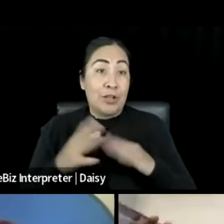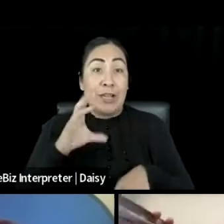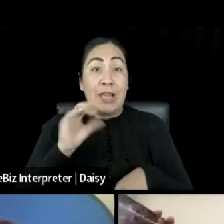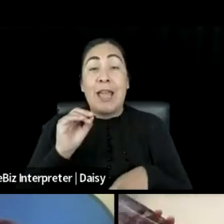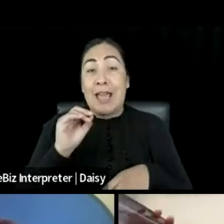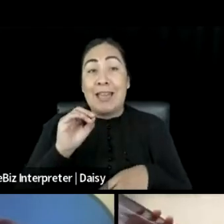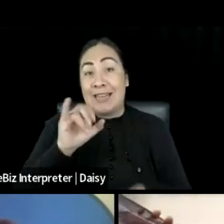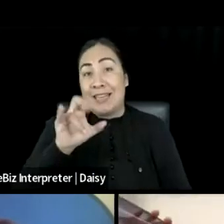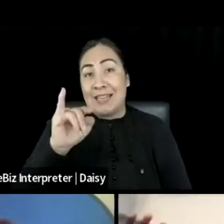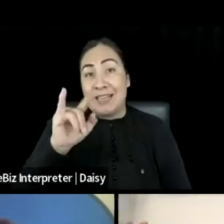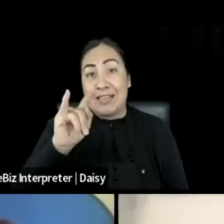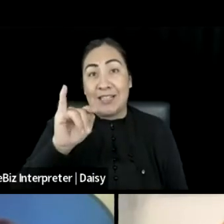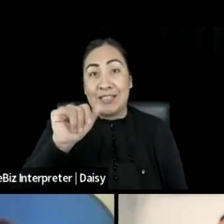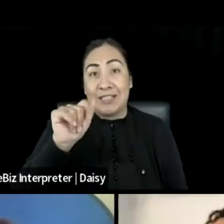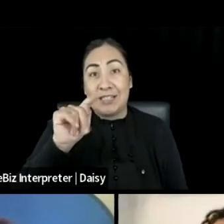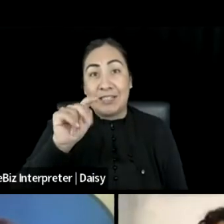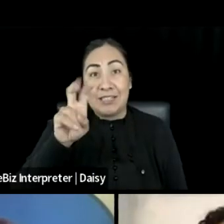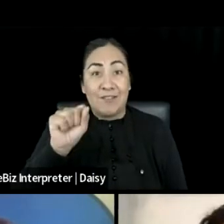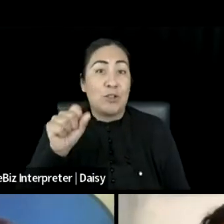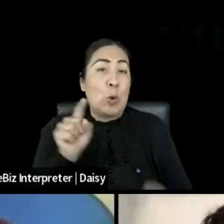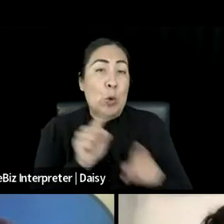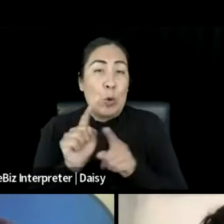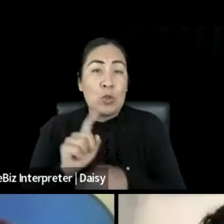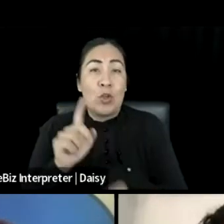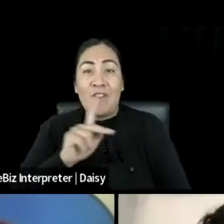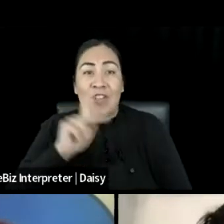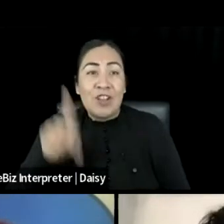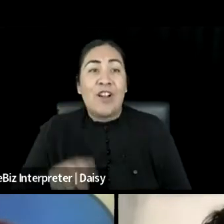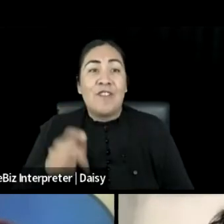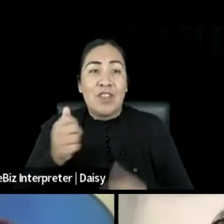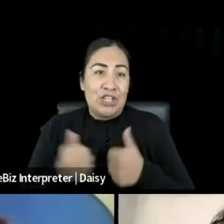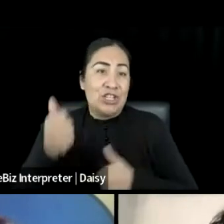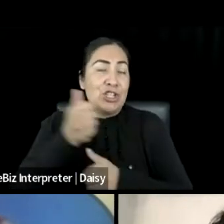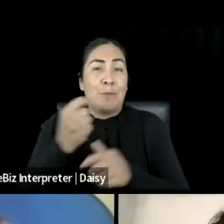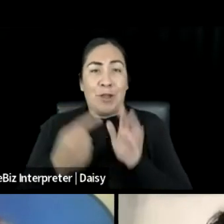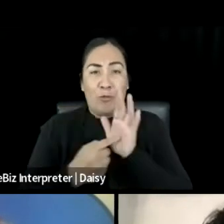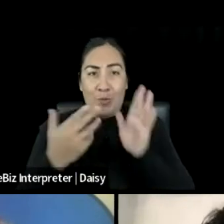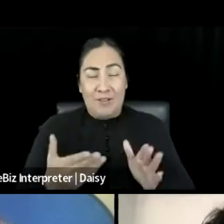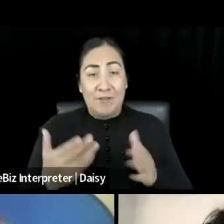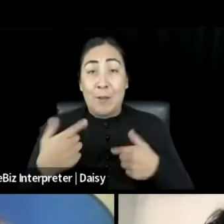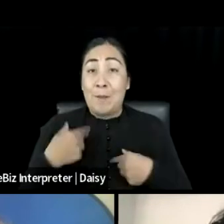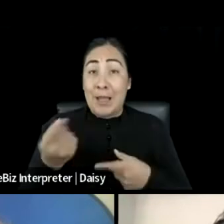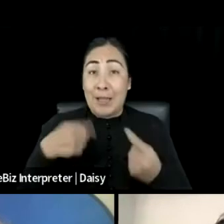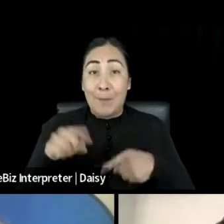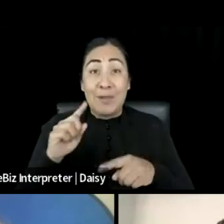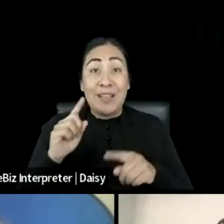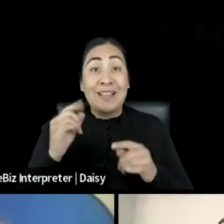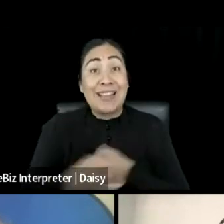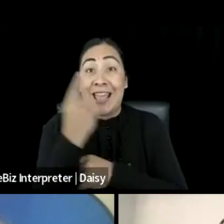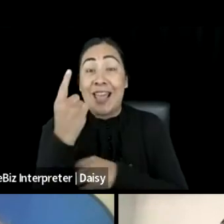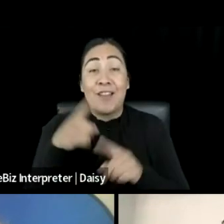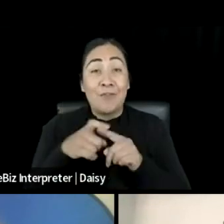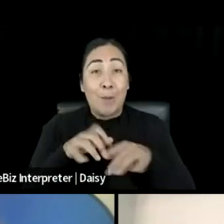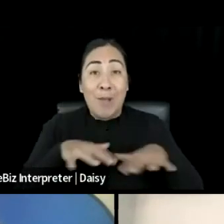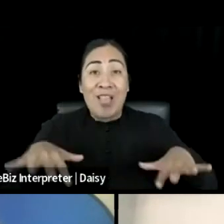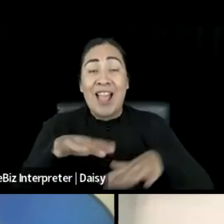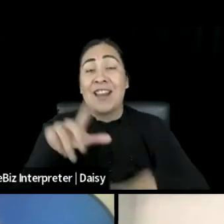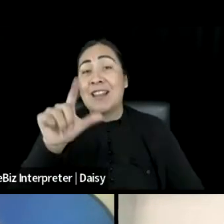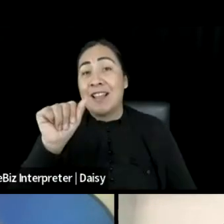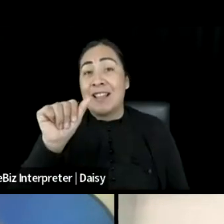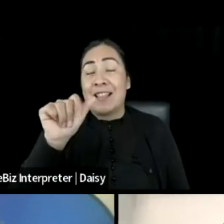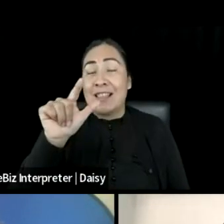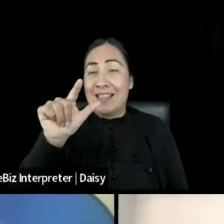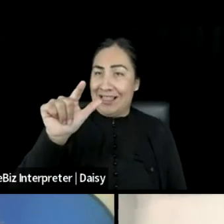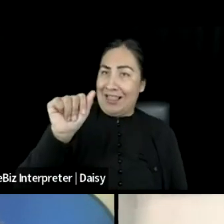Philadelphia Chief Representative. I'm coming to you today from the land of the Lenni Lenape people, whose historical territory